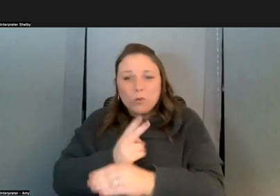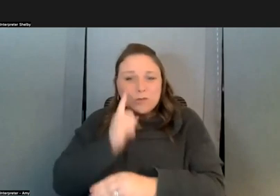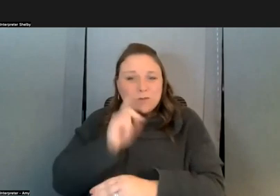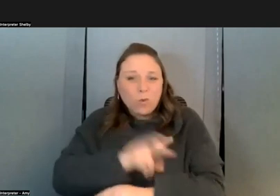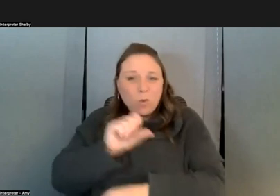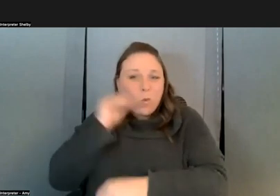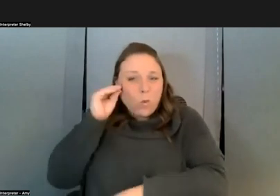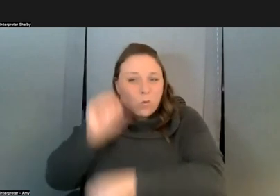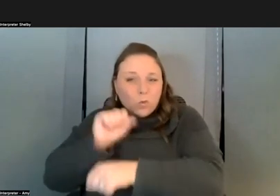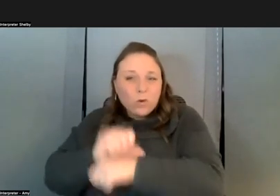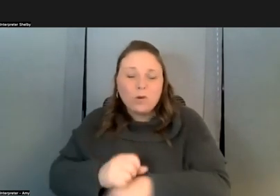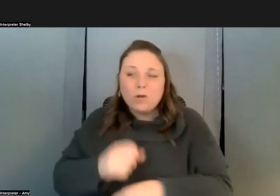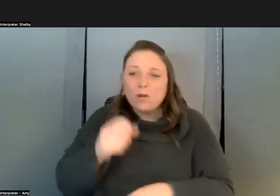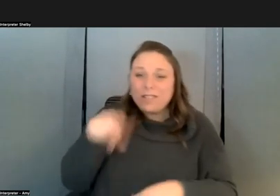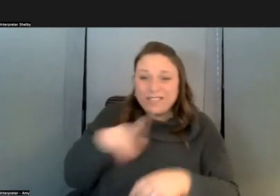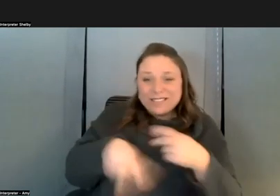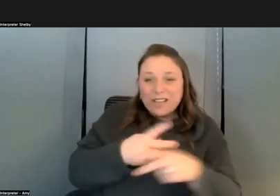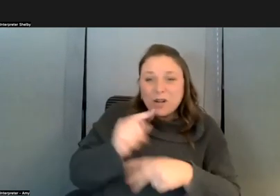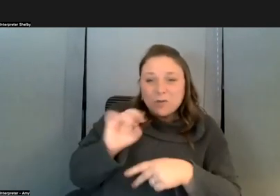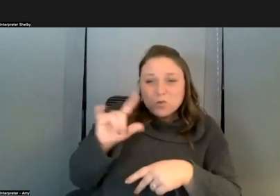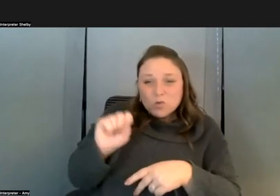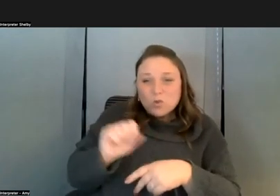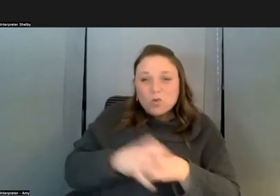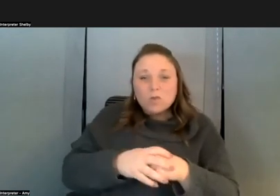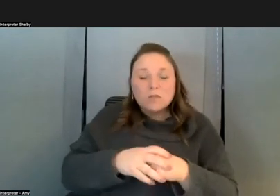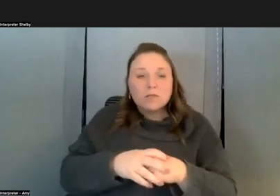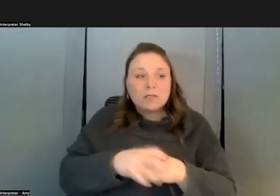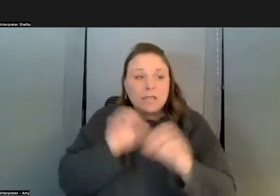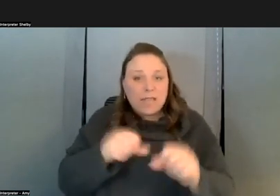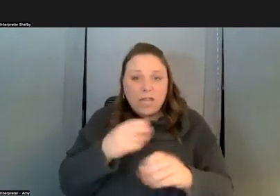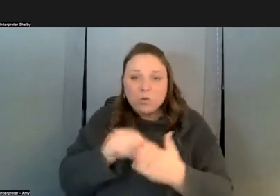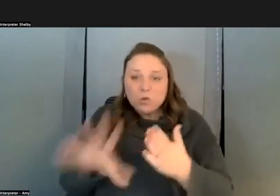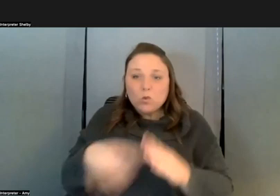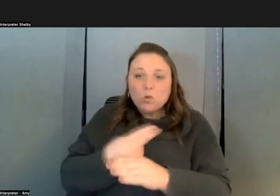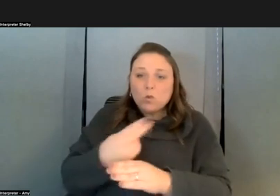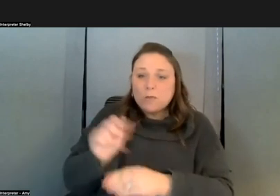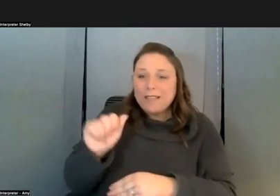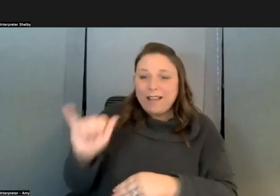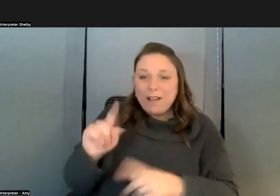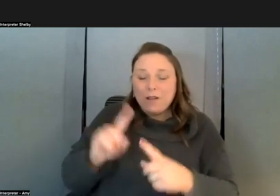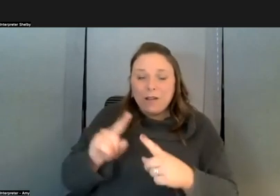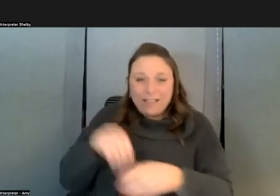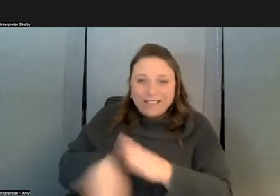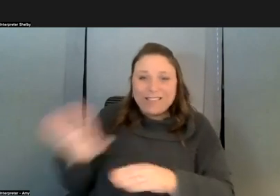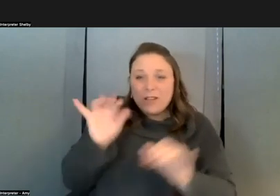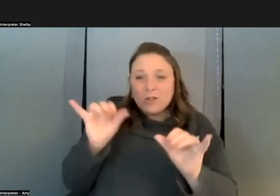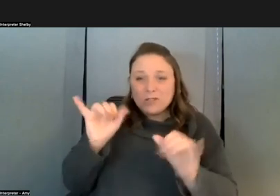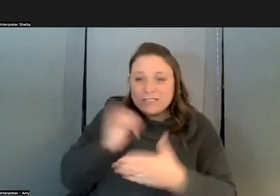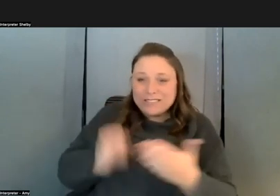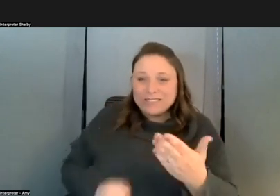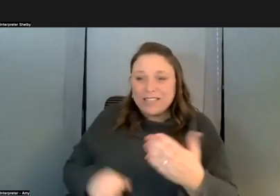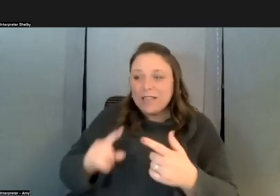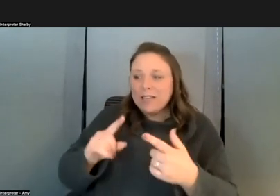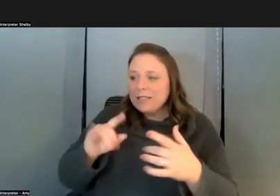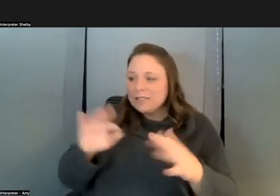you know could could word working students incorporate ai in their designs to build new interesting things etc